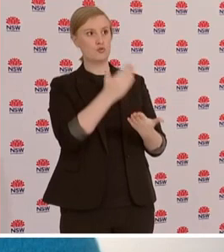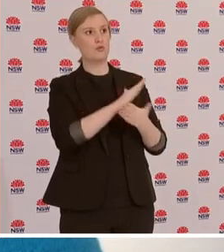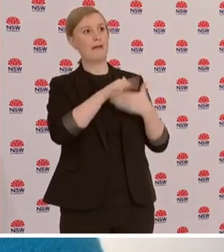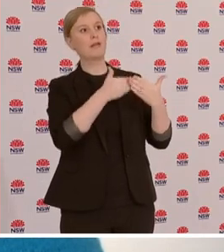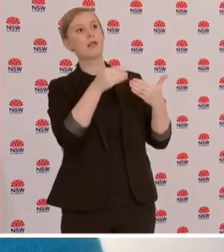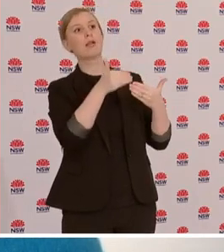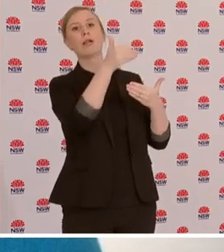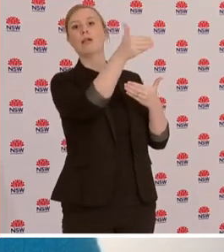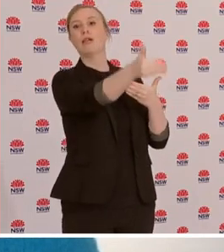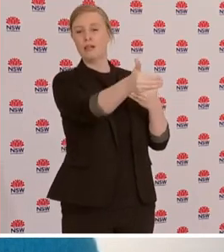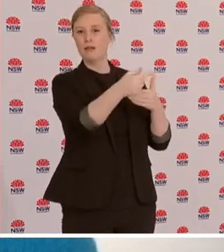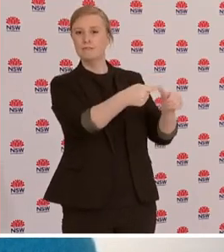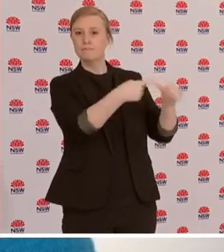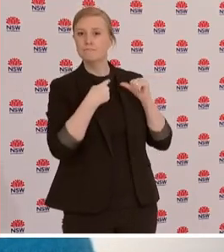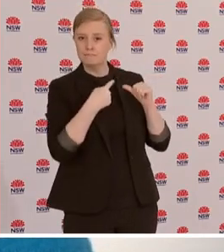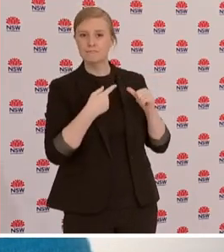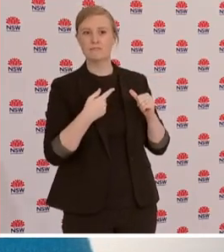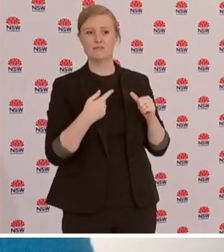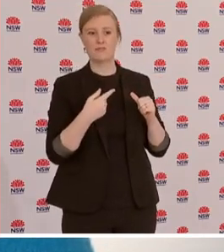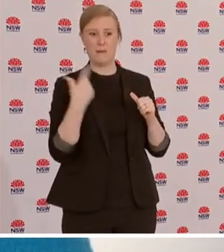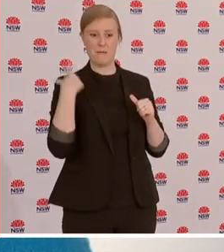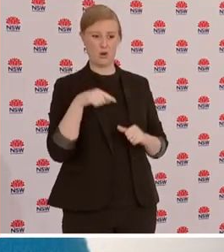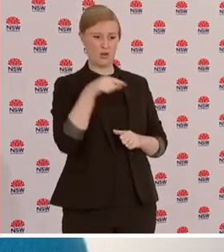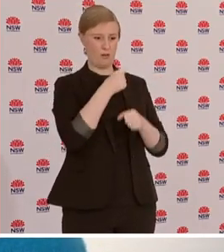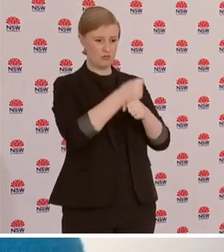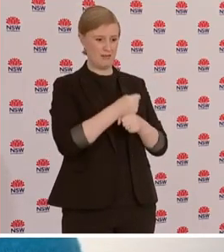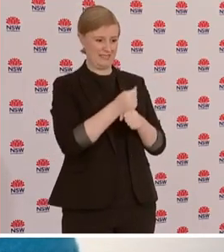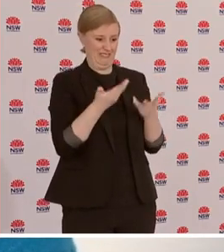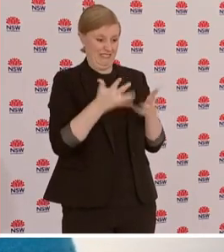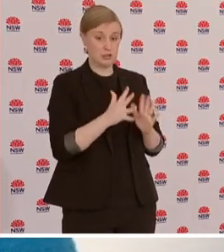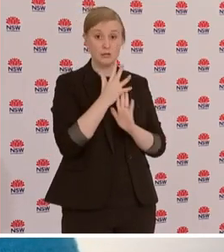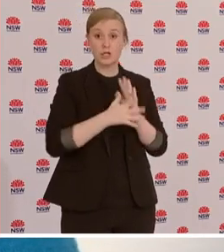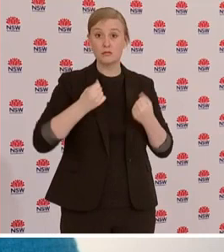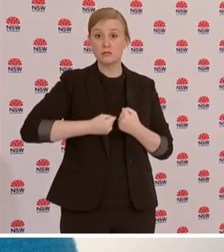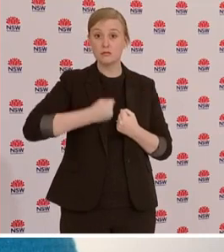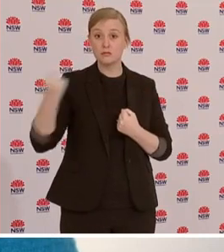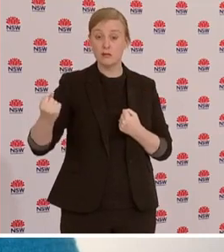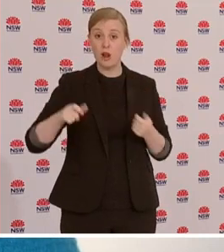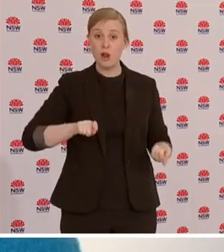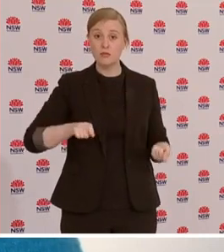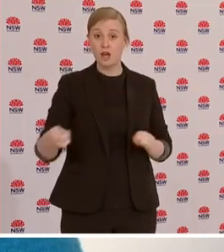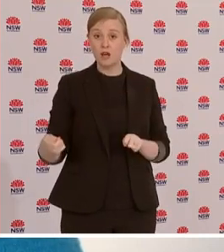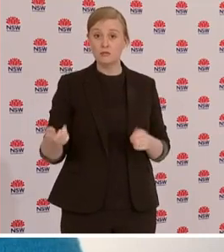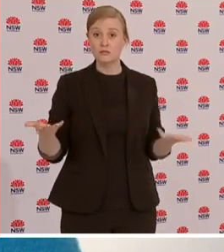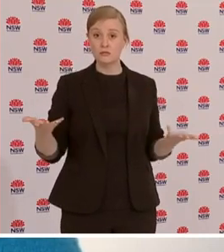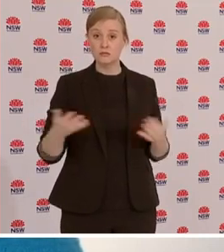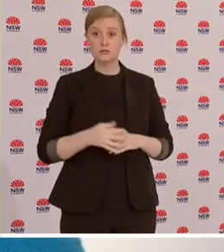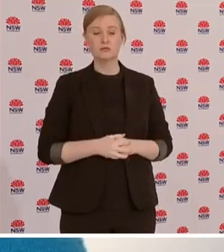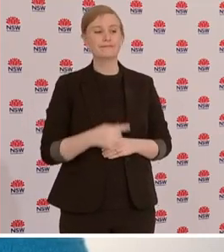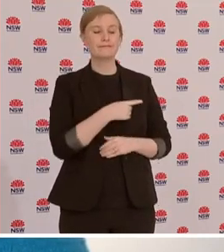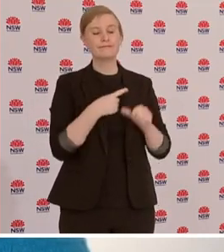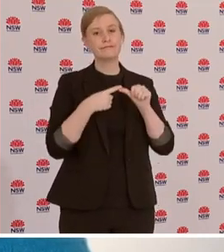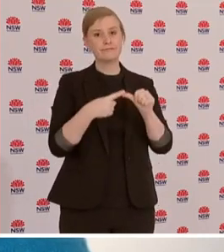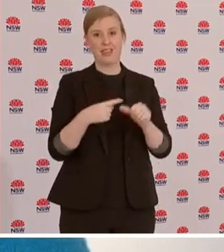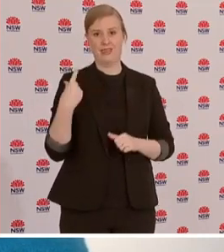the lockdown that we are currently in? I think that's why all of us were absolutely disgusted and disappointed yesterday